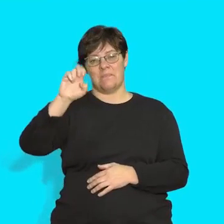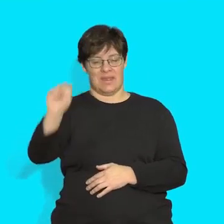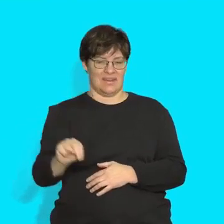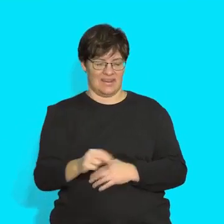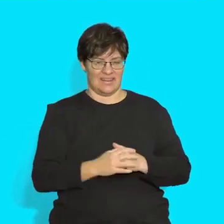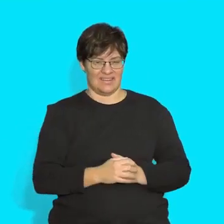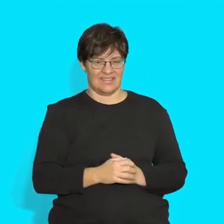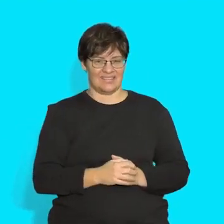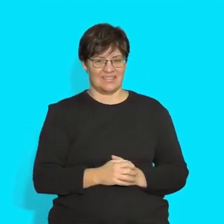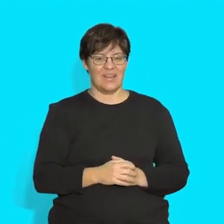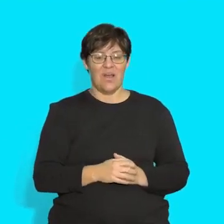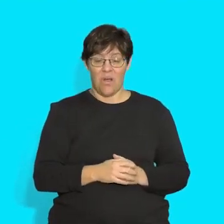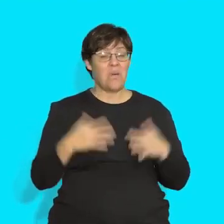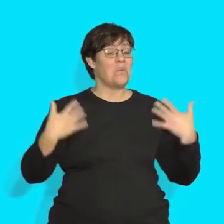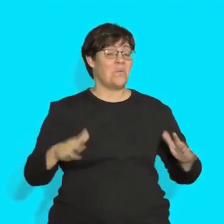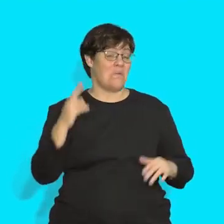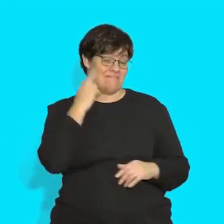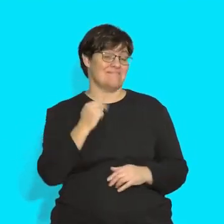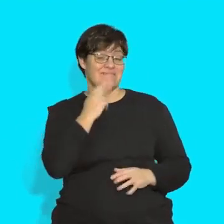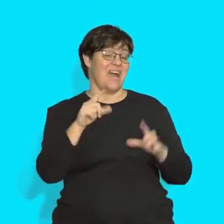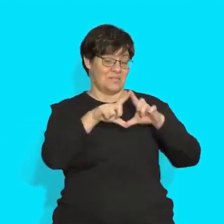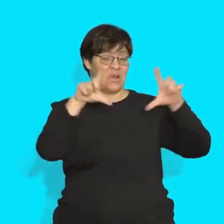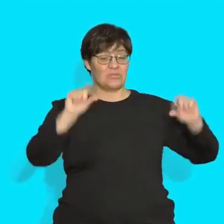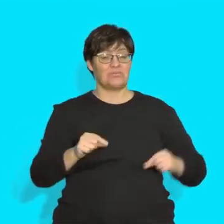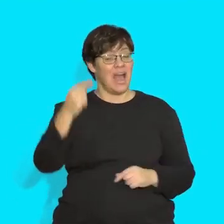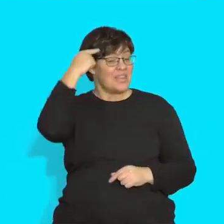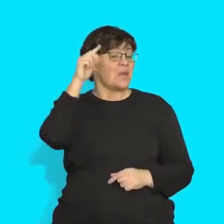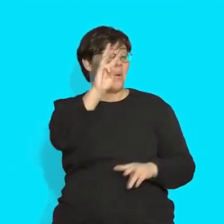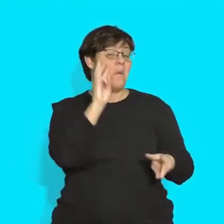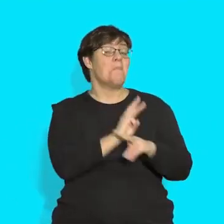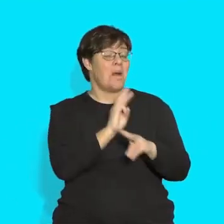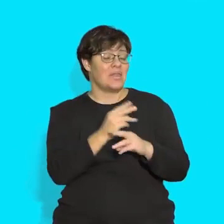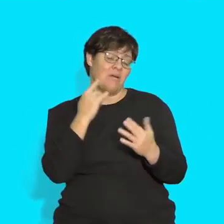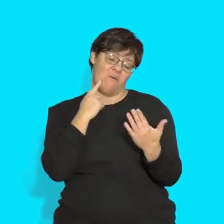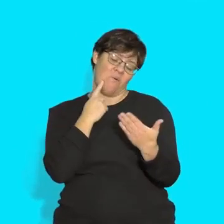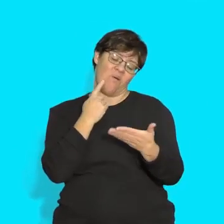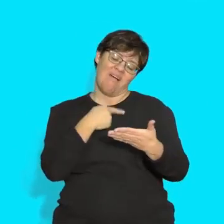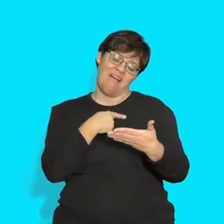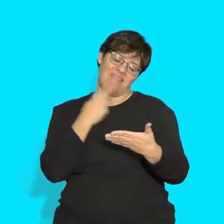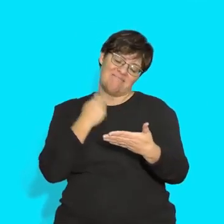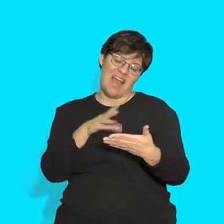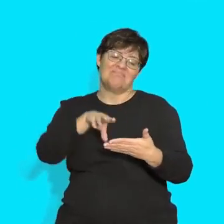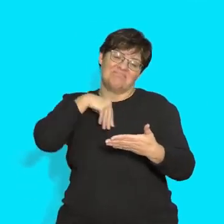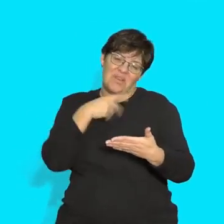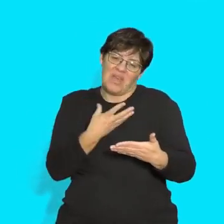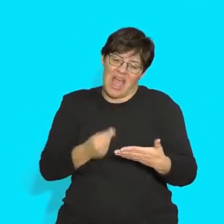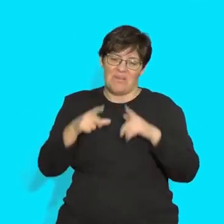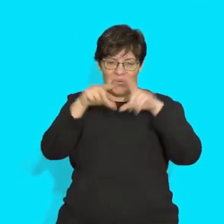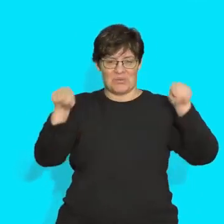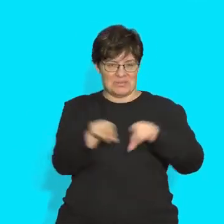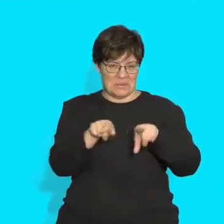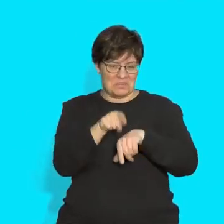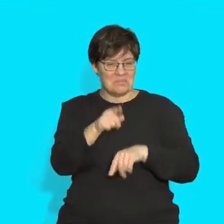a great postcard, children. I think your mom would be very pleased to get a postcard like that. Well done! Ben!